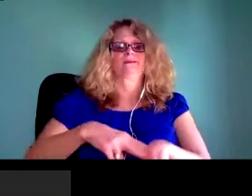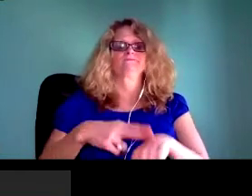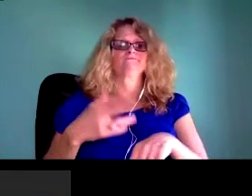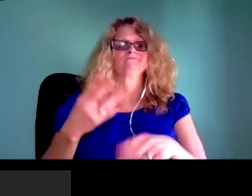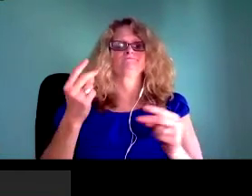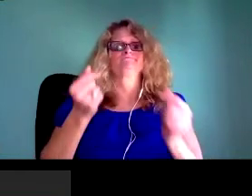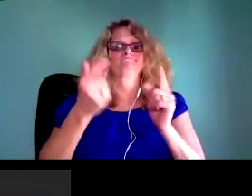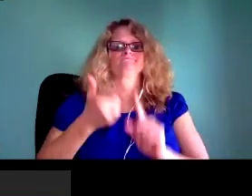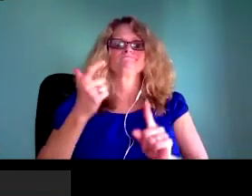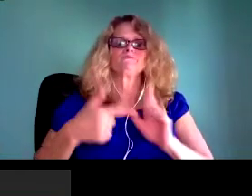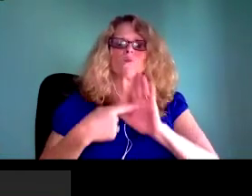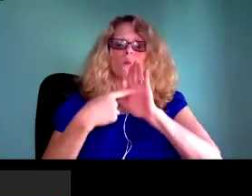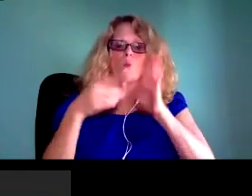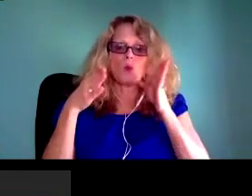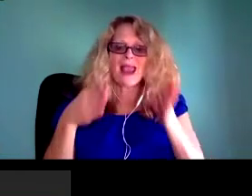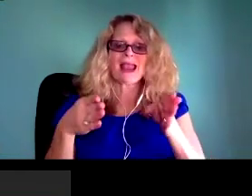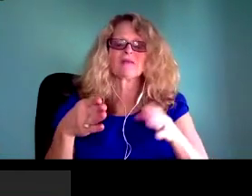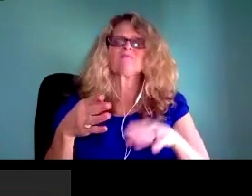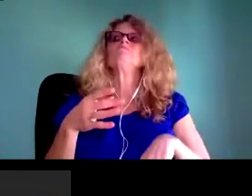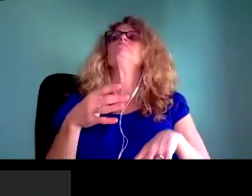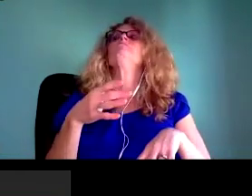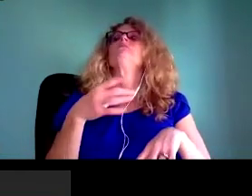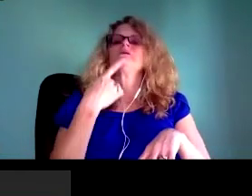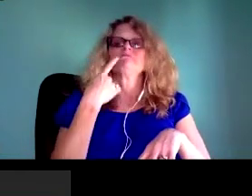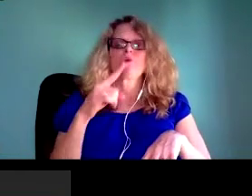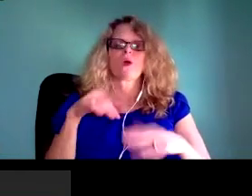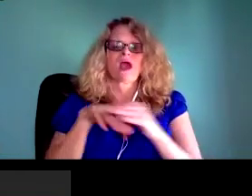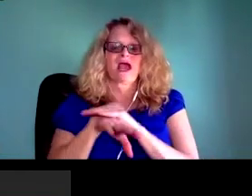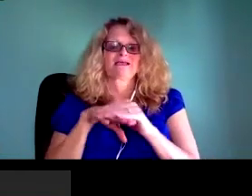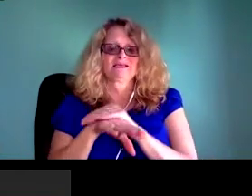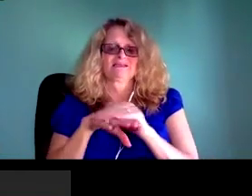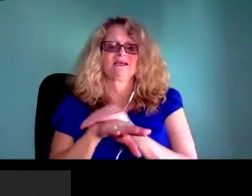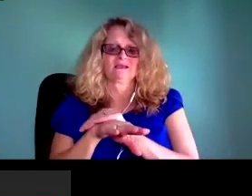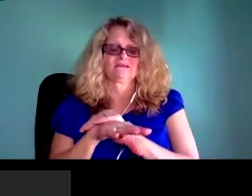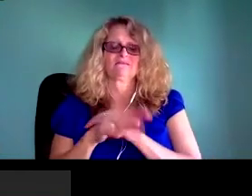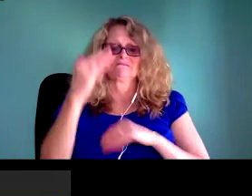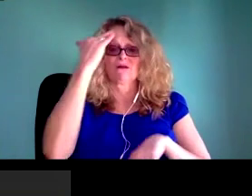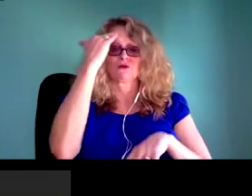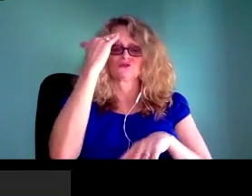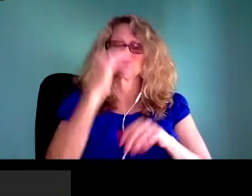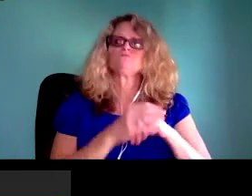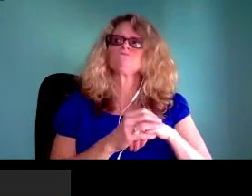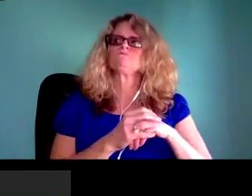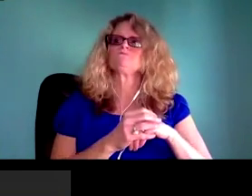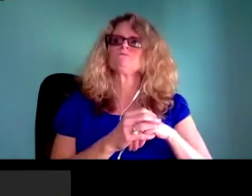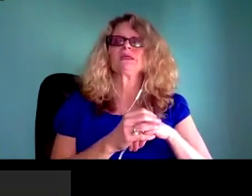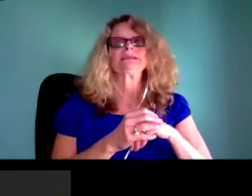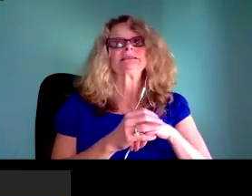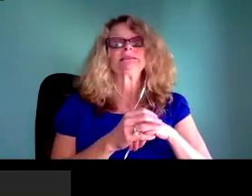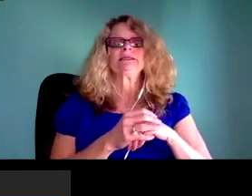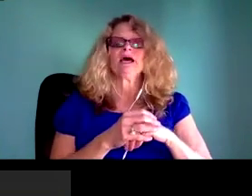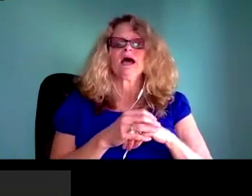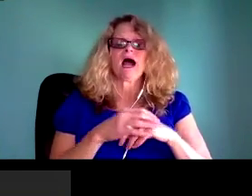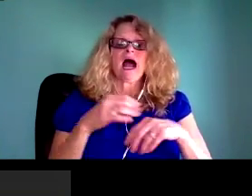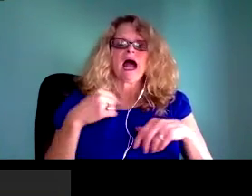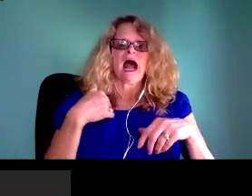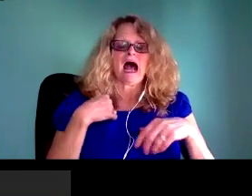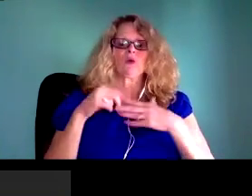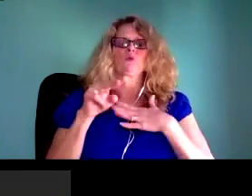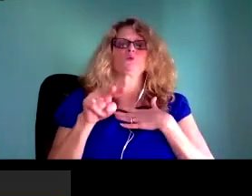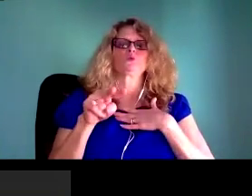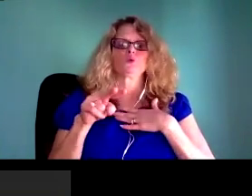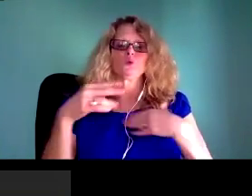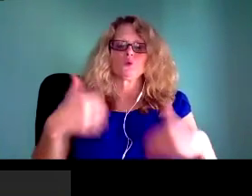technology companies are shaping and remaking expectations about how to access knowledge and information to